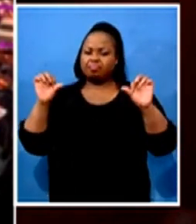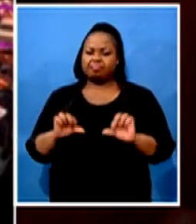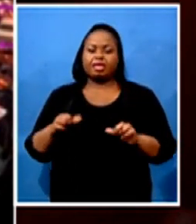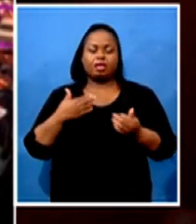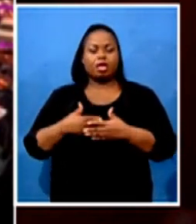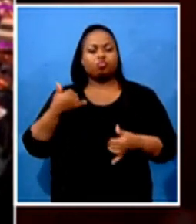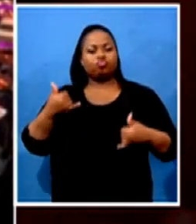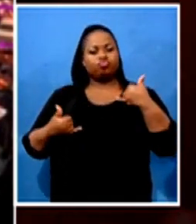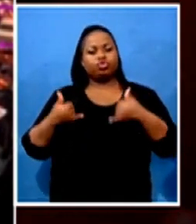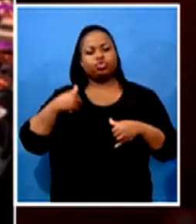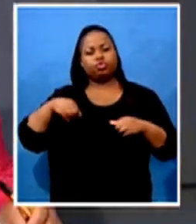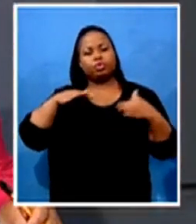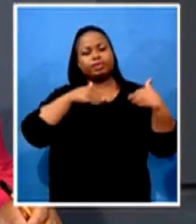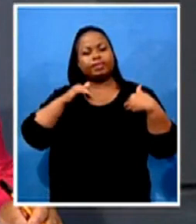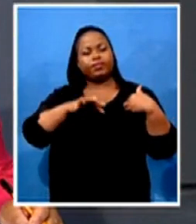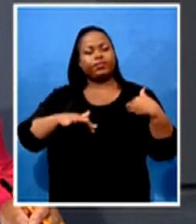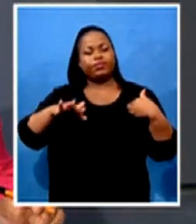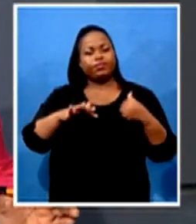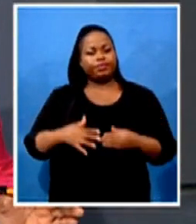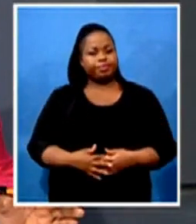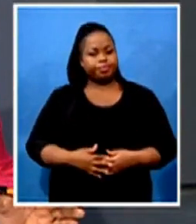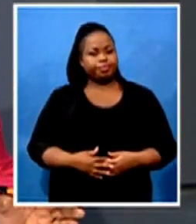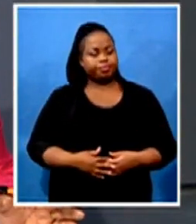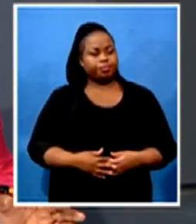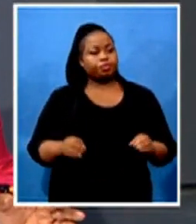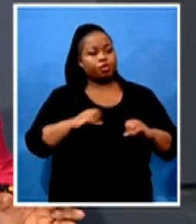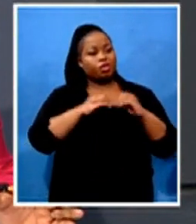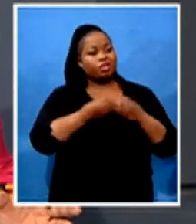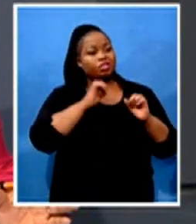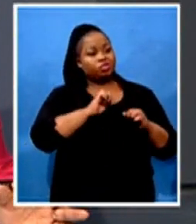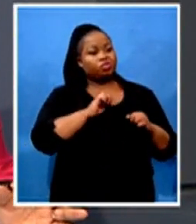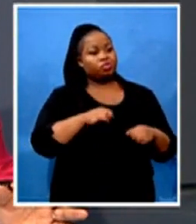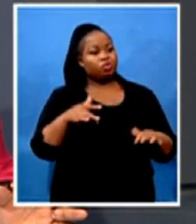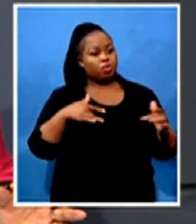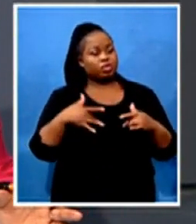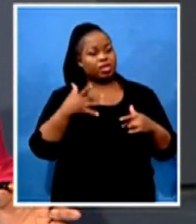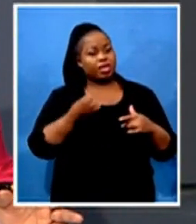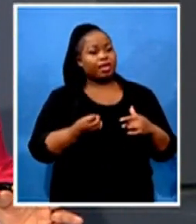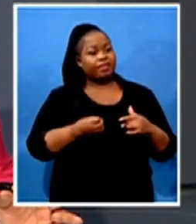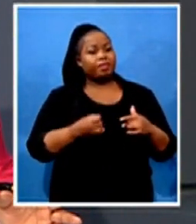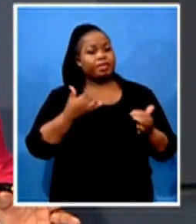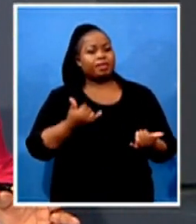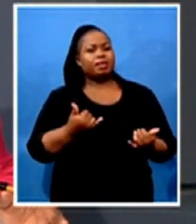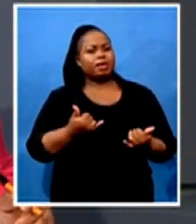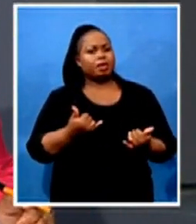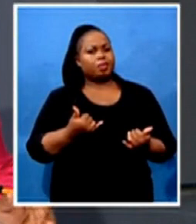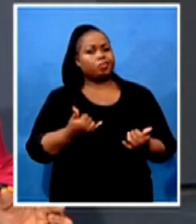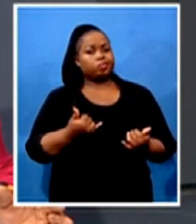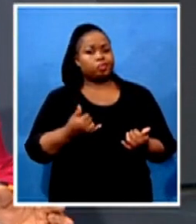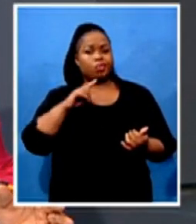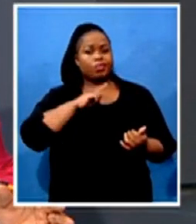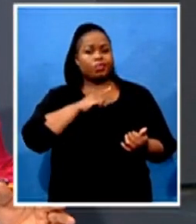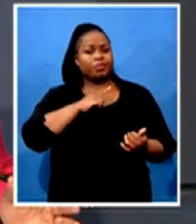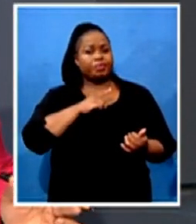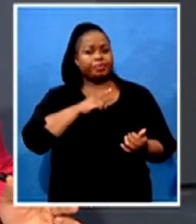Your organization is concerned about running a business in this environment, especially in relation to costs, where